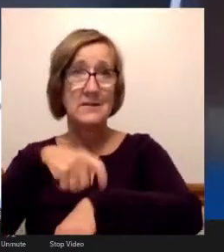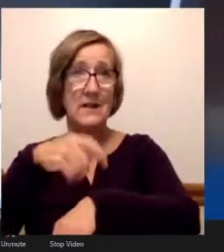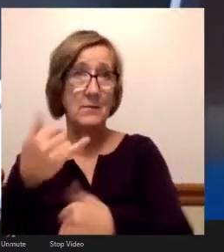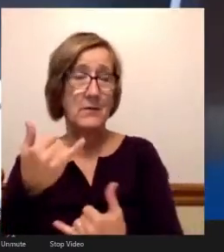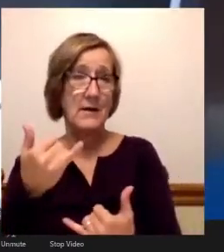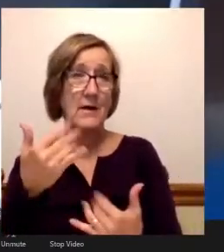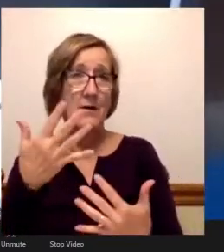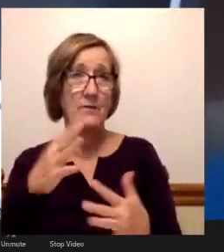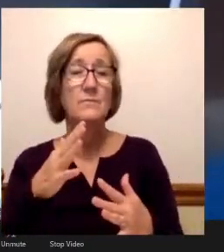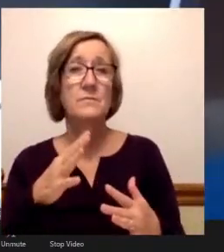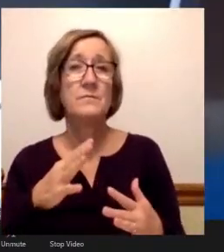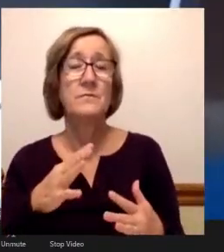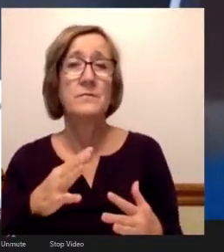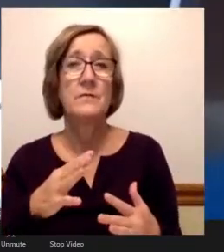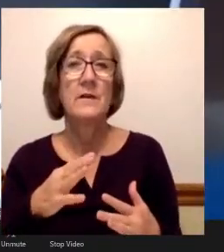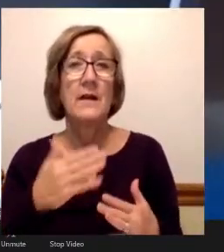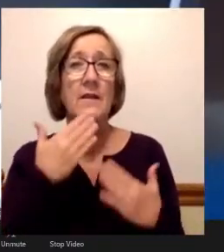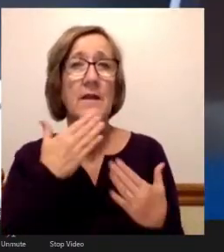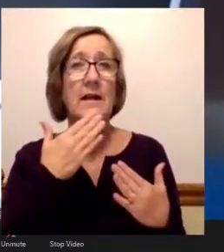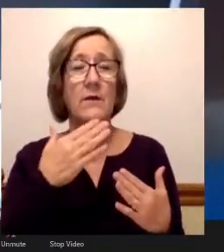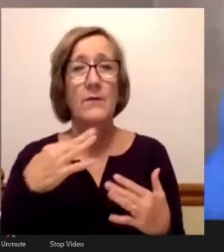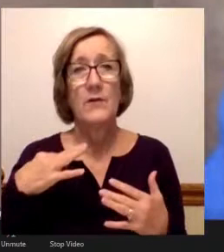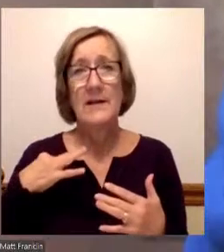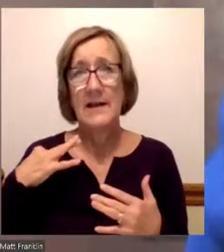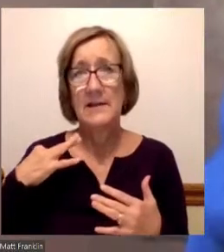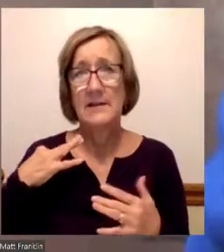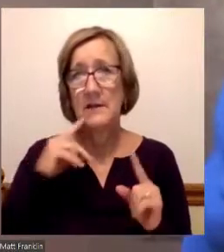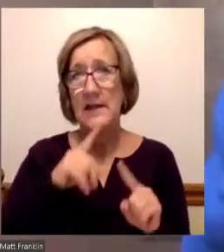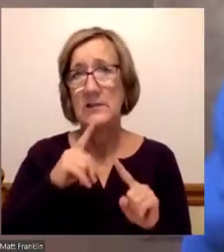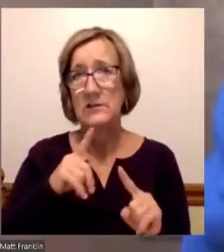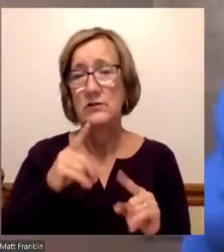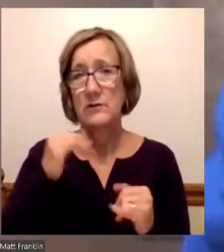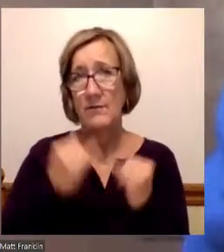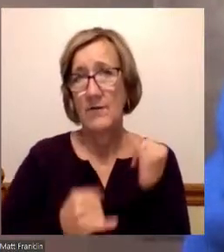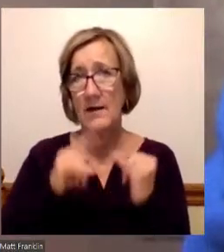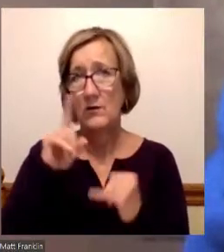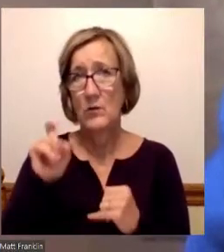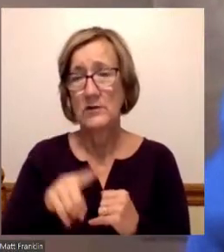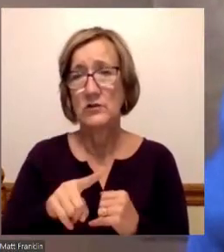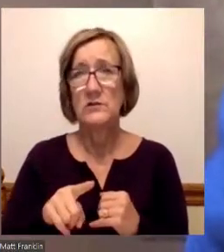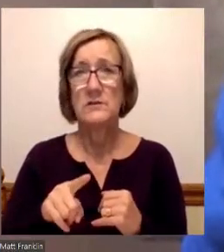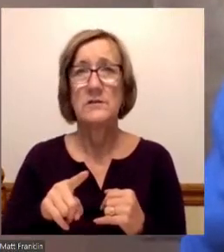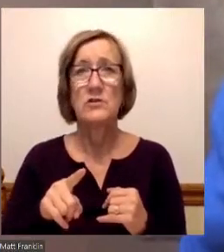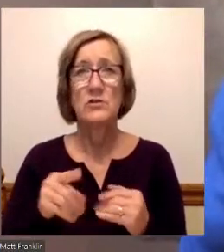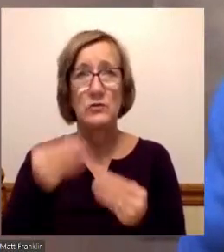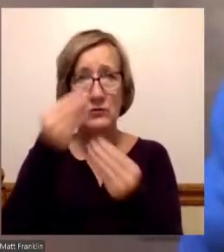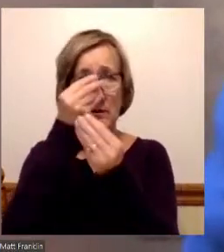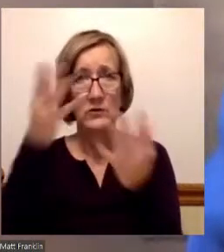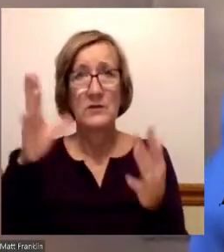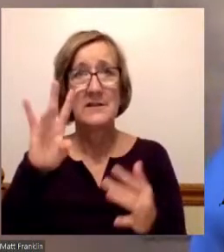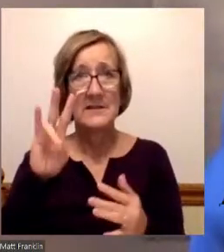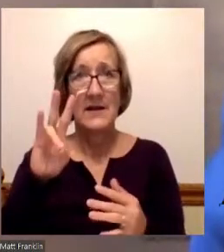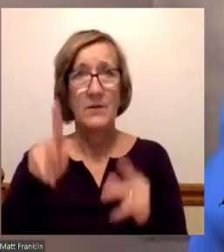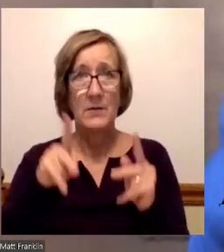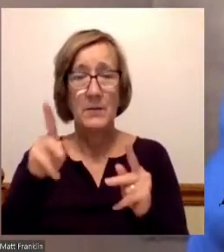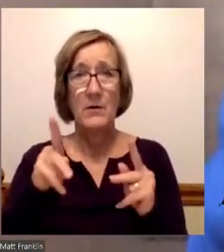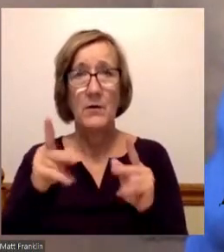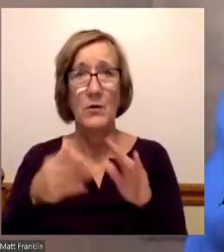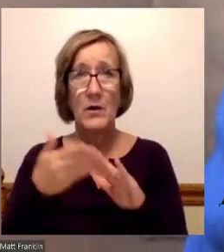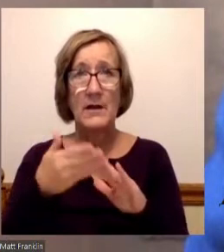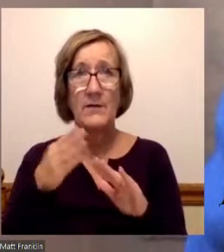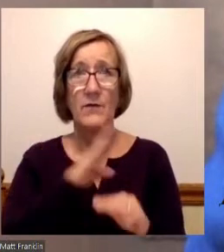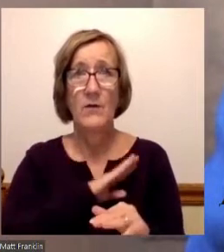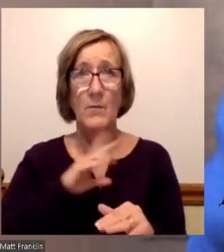answering that final question from us. again, just to want to reiterate, there are seven people running for the Board of Trustees. However, Michael